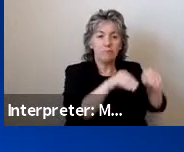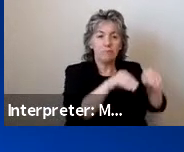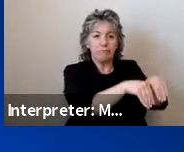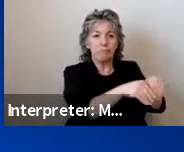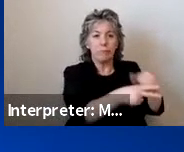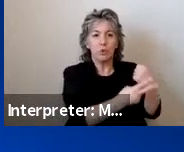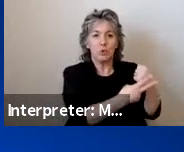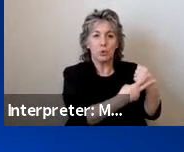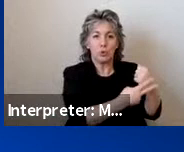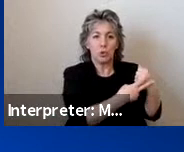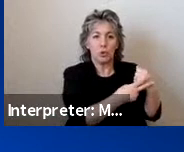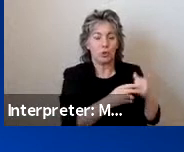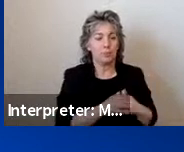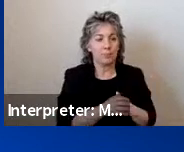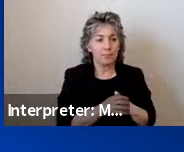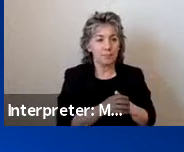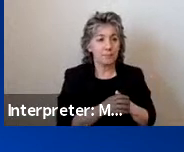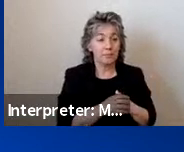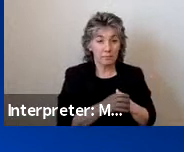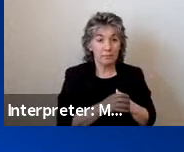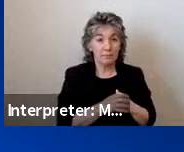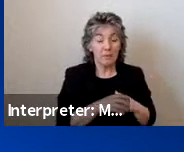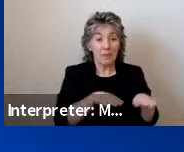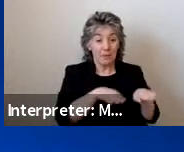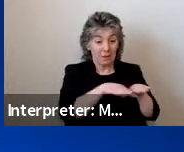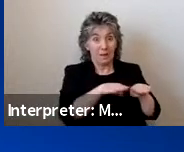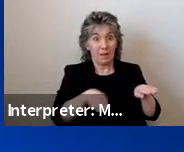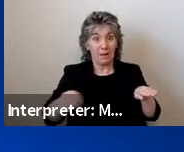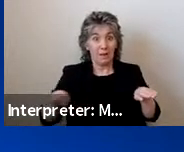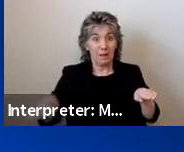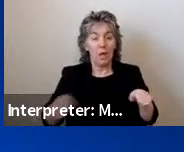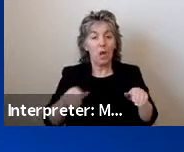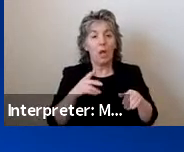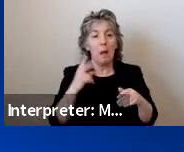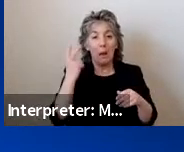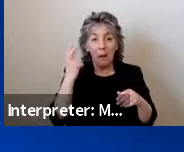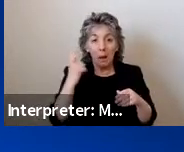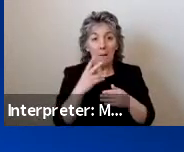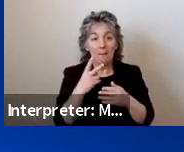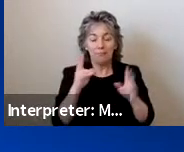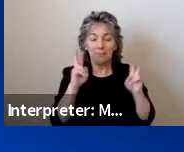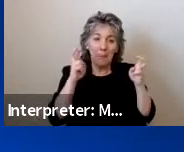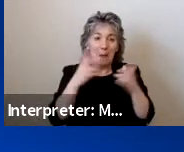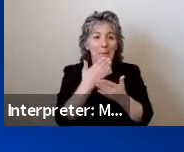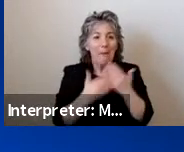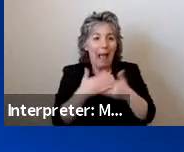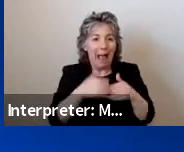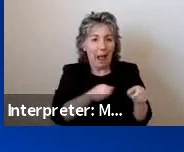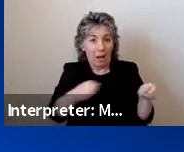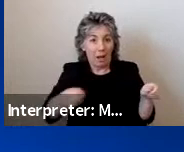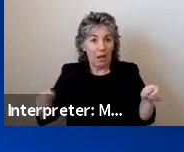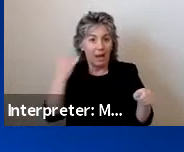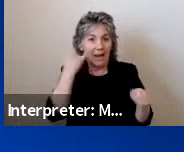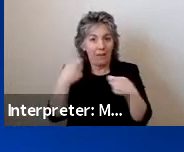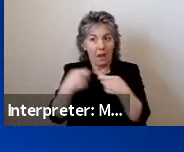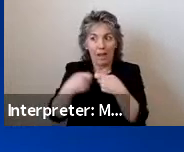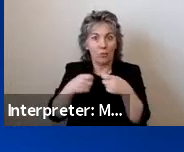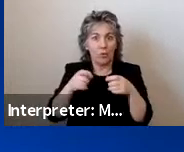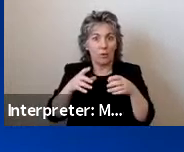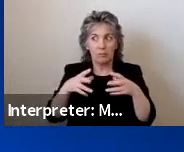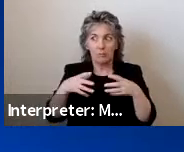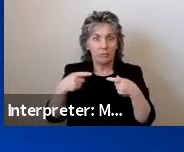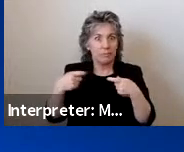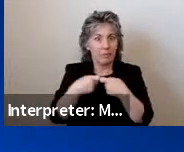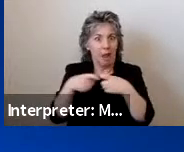These guidelines require the ramp to be capable of manual operation in case of power failure. Obviously, this is another area that should be